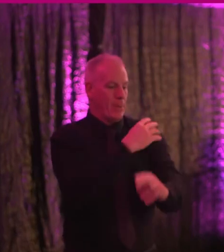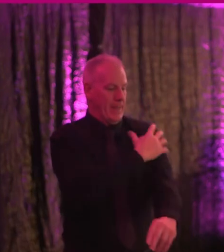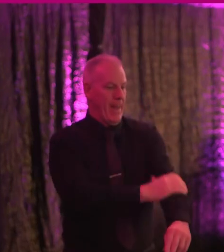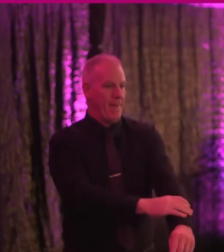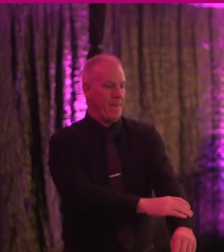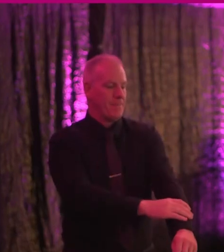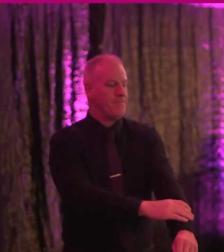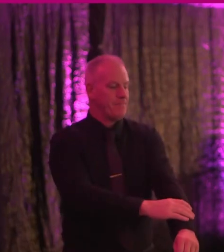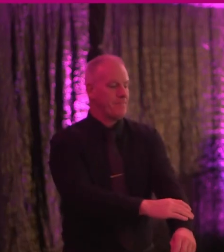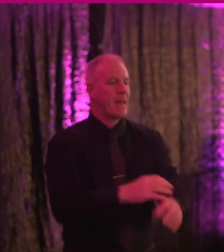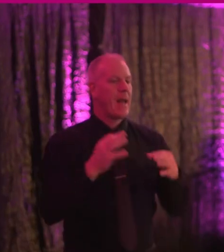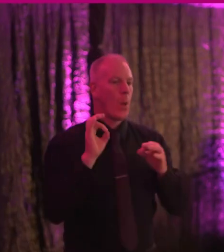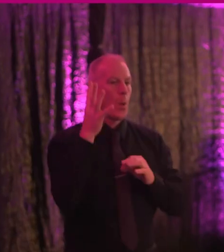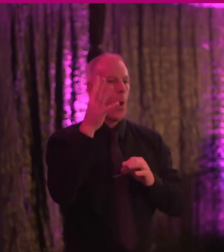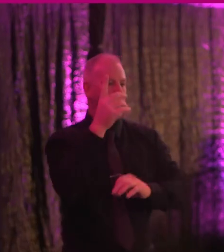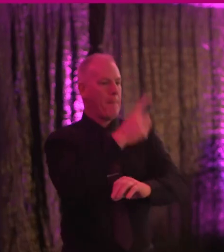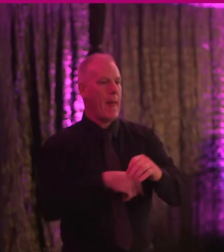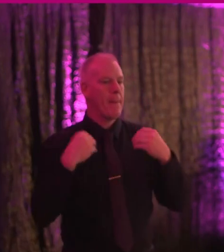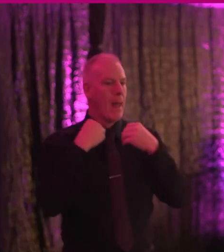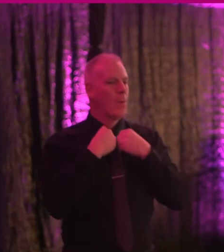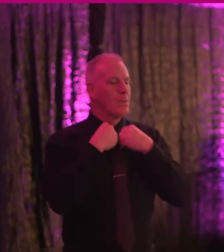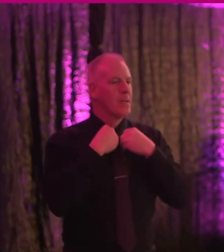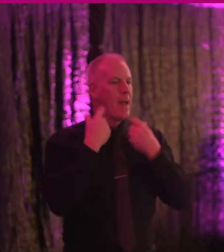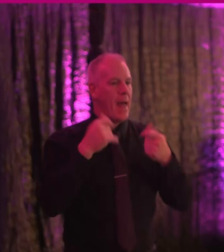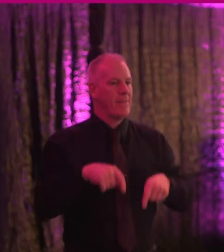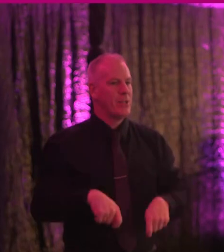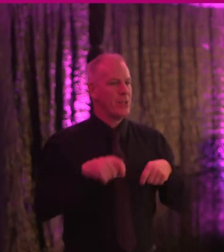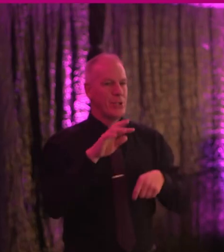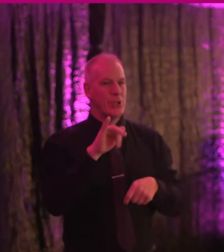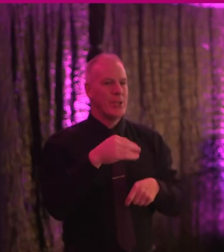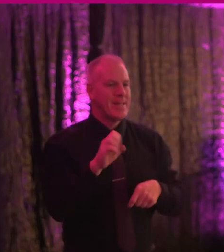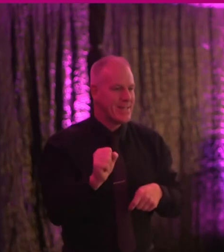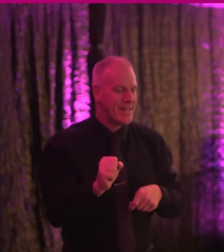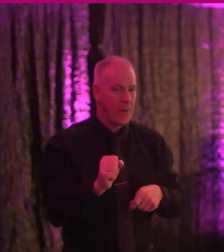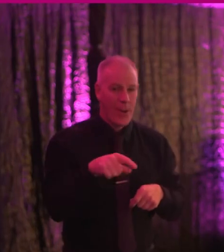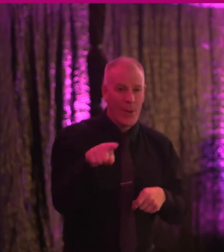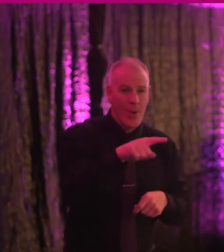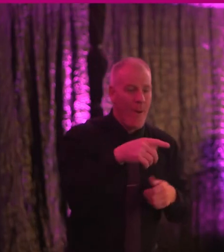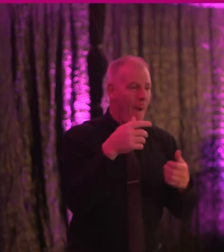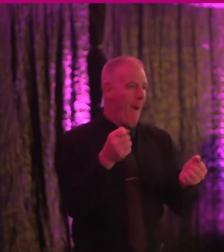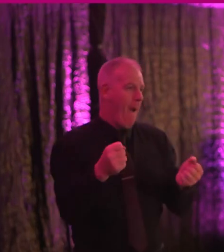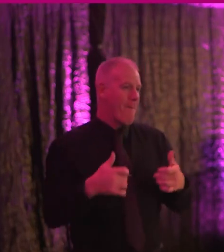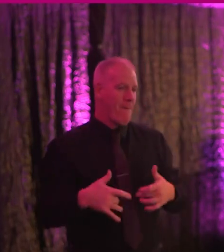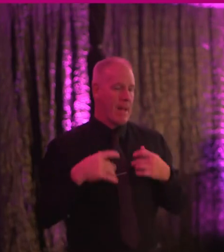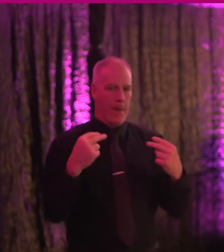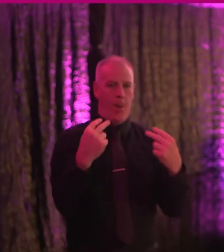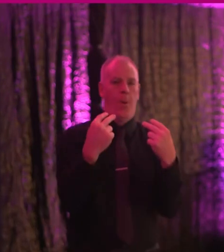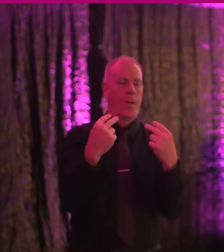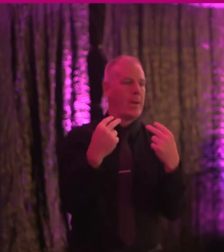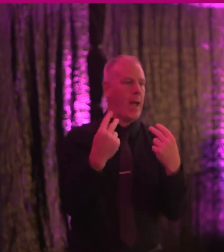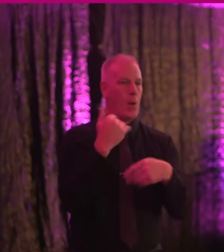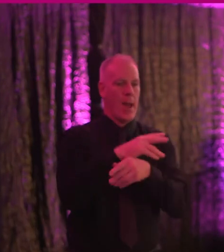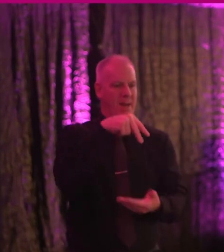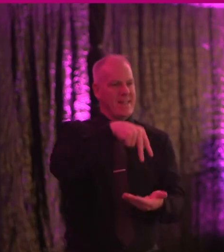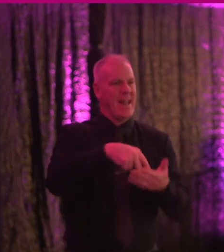blouse is gold and black and I'm wearing jeans. So just so as everybody gets a sense of how I look and where I'm